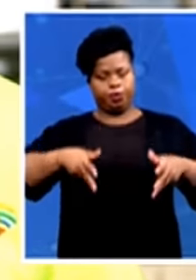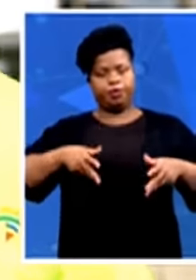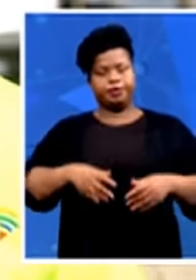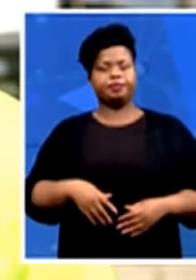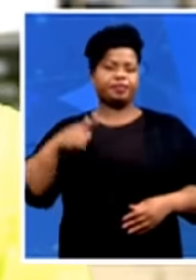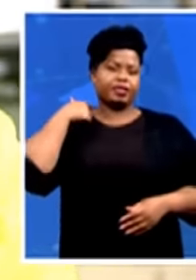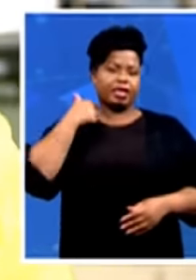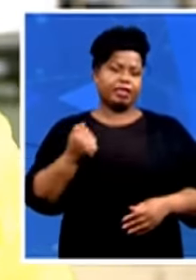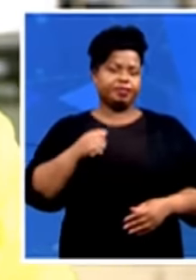with any incident this site. the first time, we will